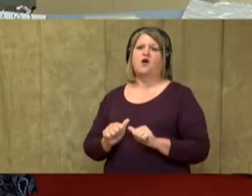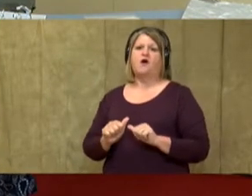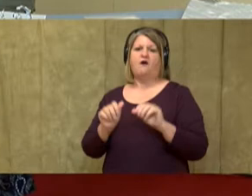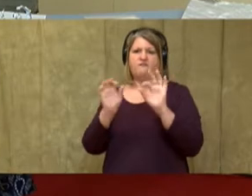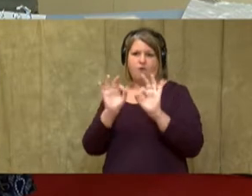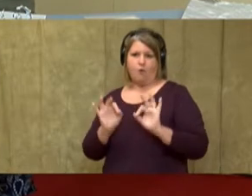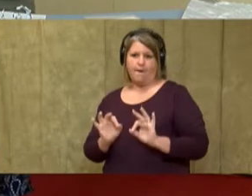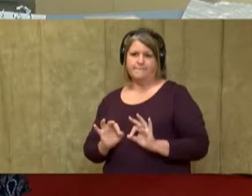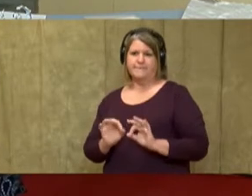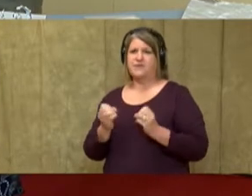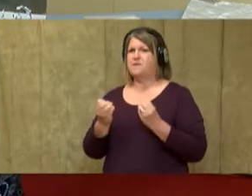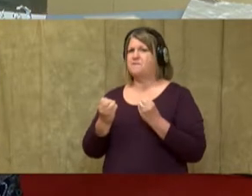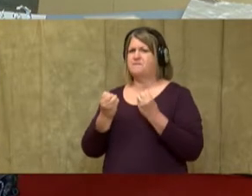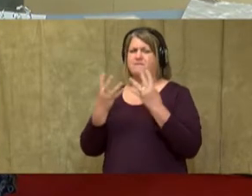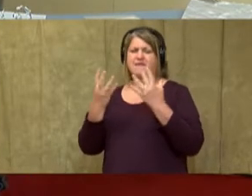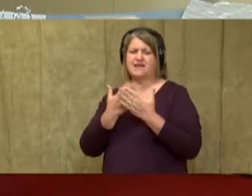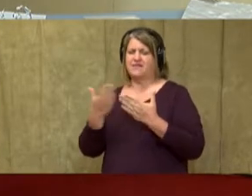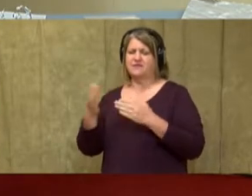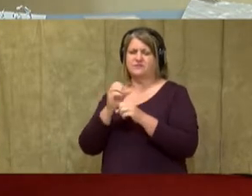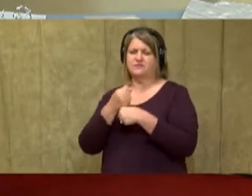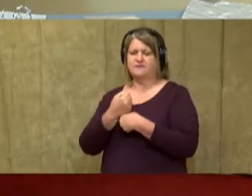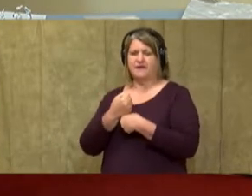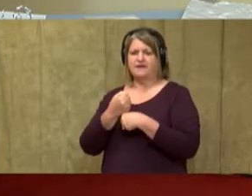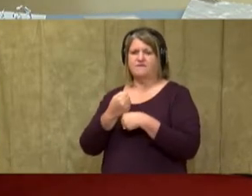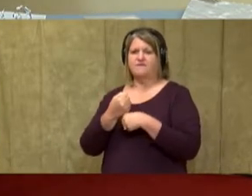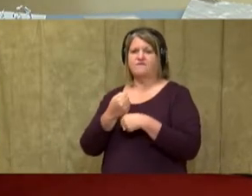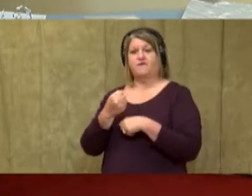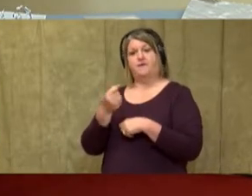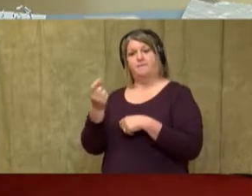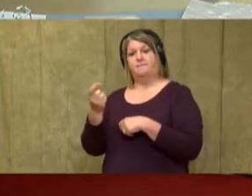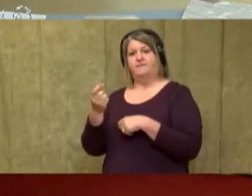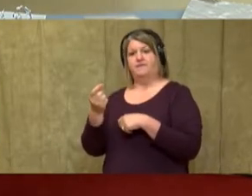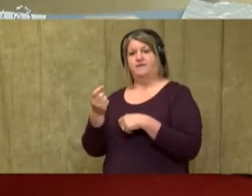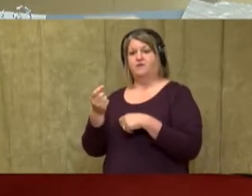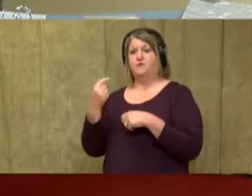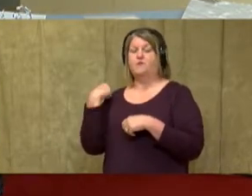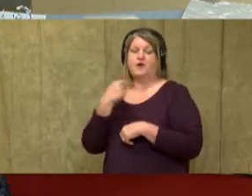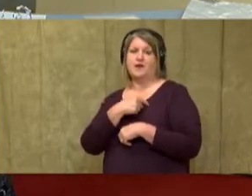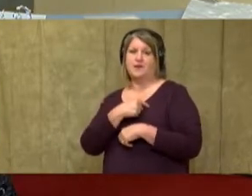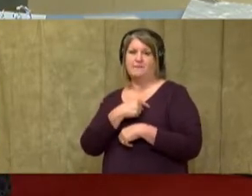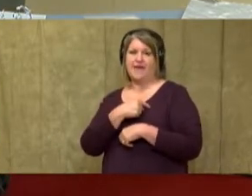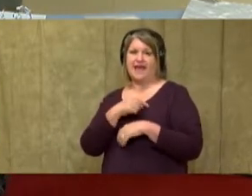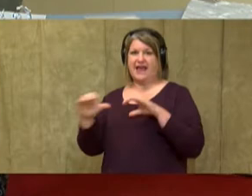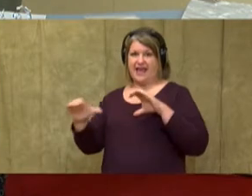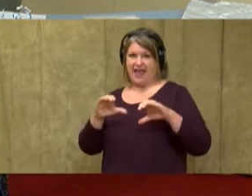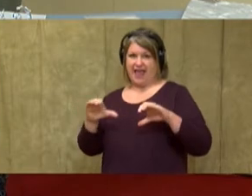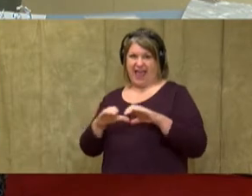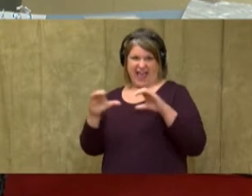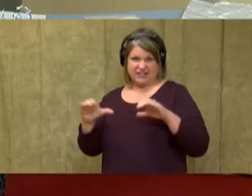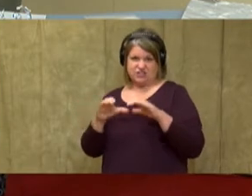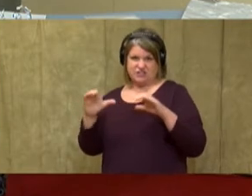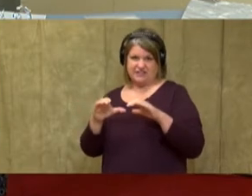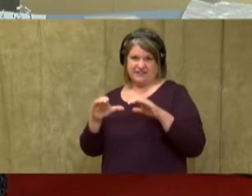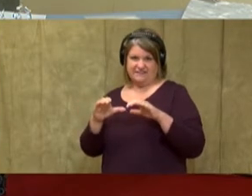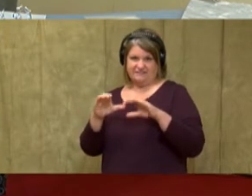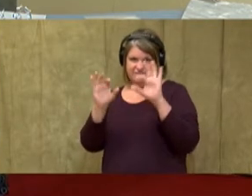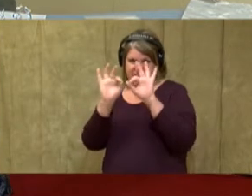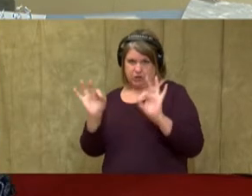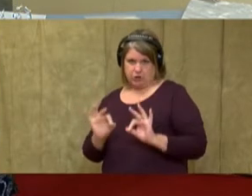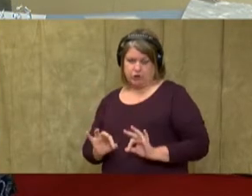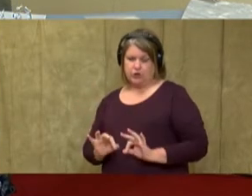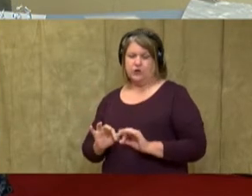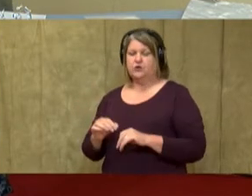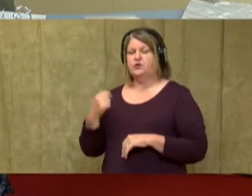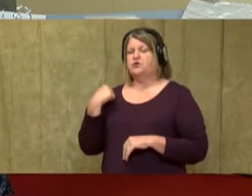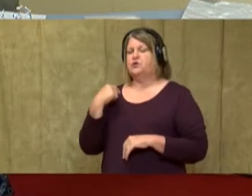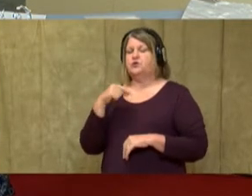of different things you can make with aluminum foil. We're going to make a figure today in action, but you could make animals with aluminum foil. You can make